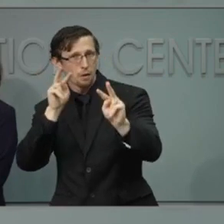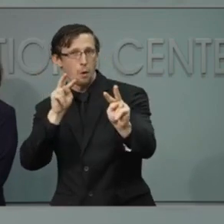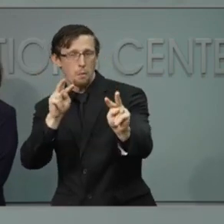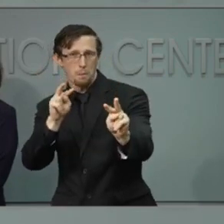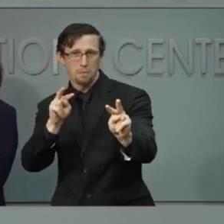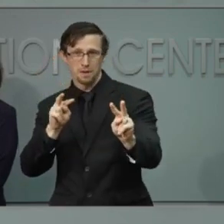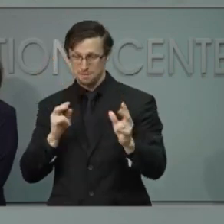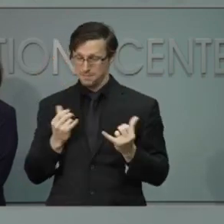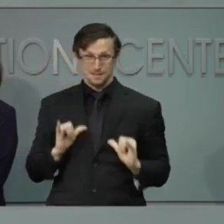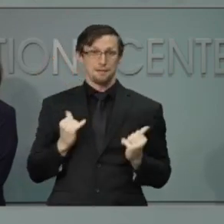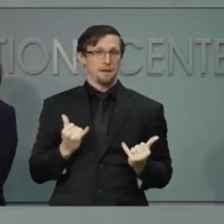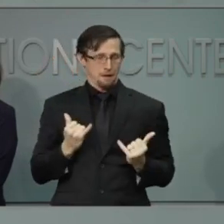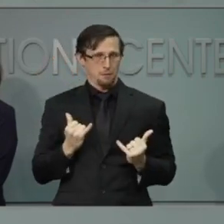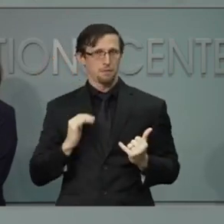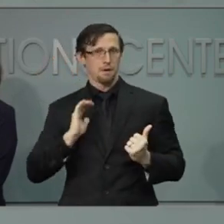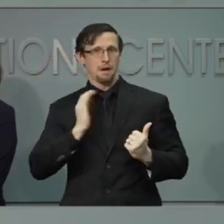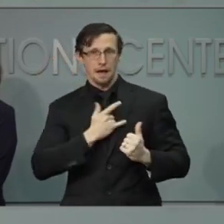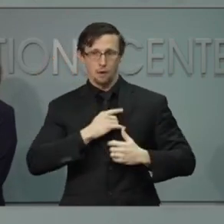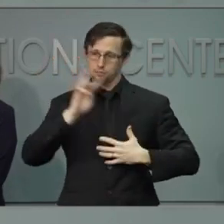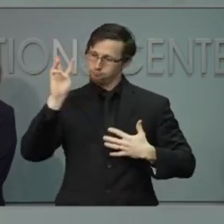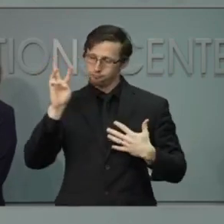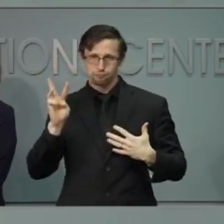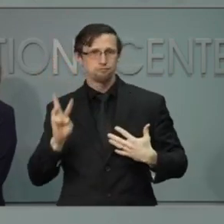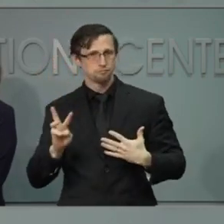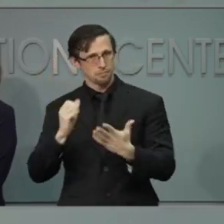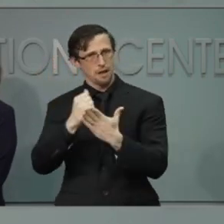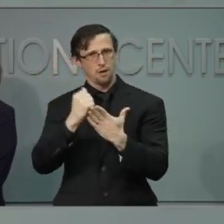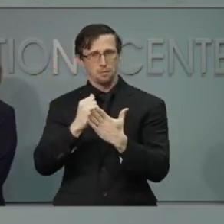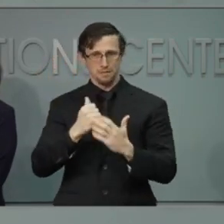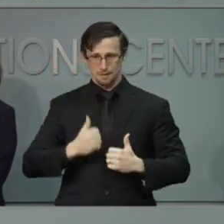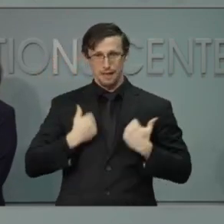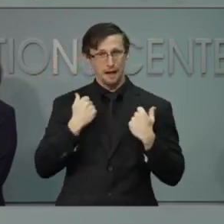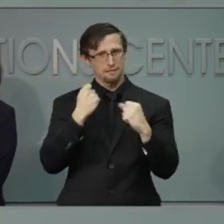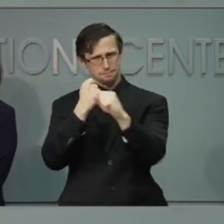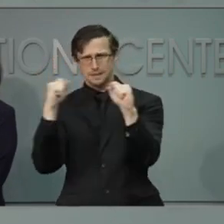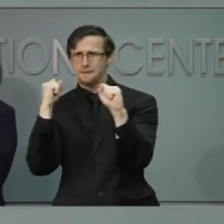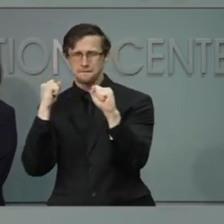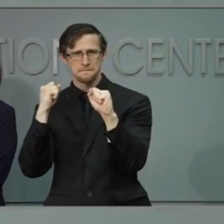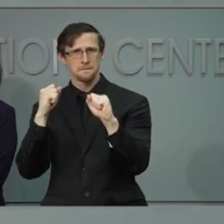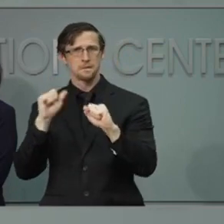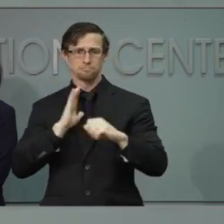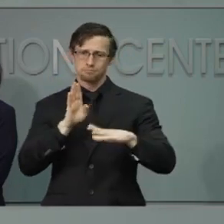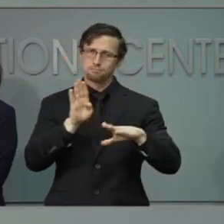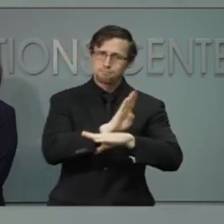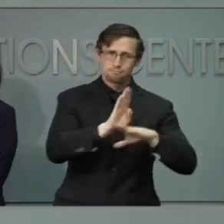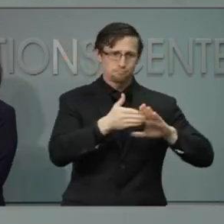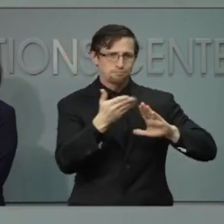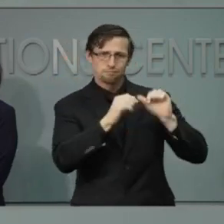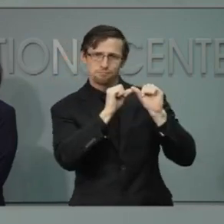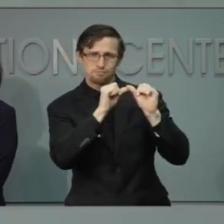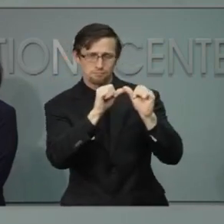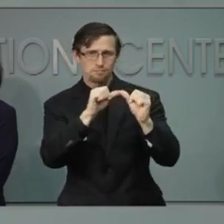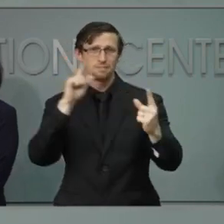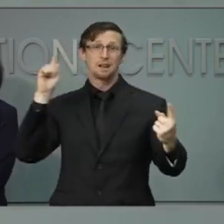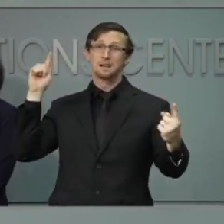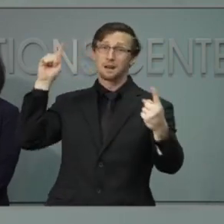our safety measures will save lives and keep our economy going until we get across the bridge.